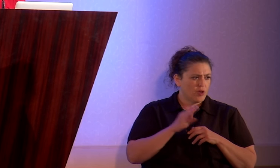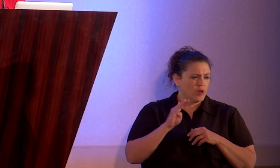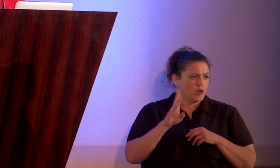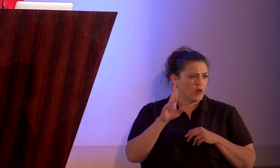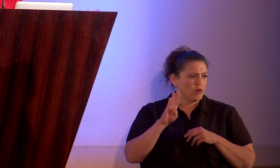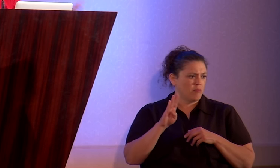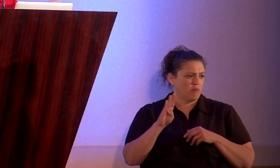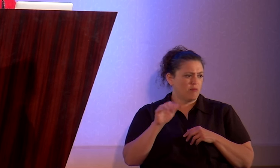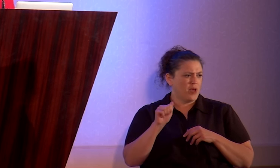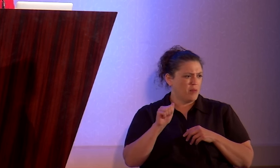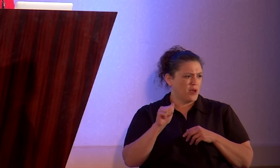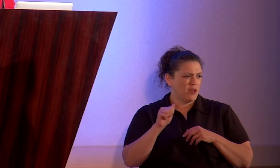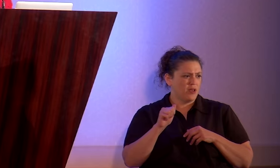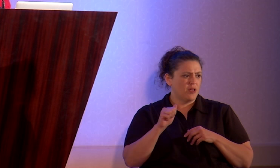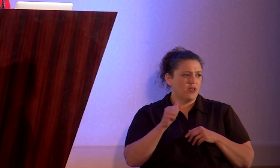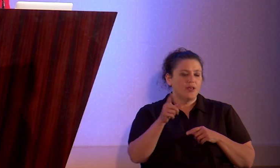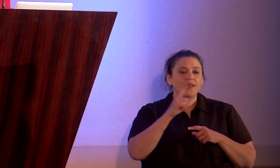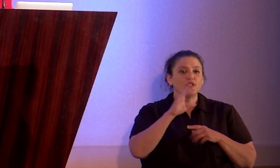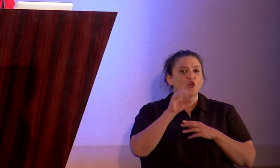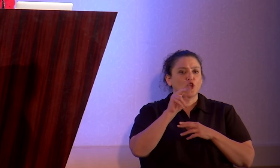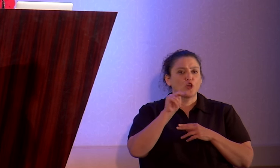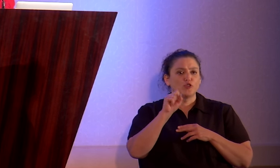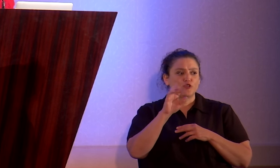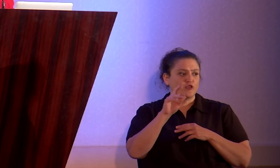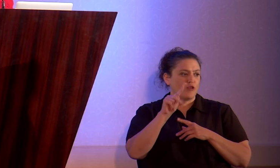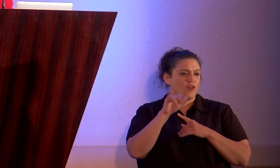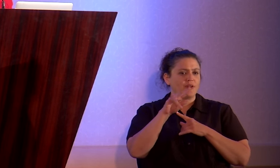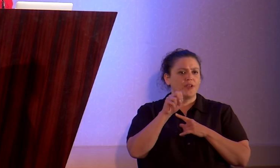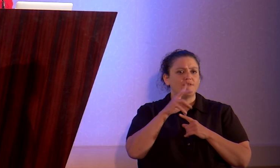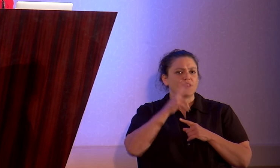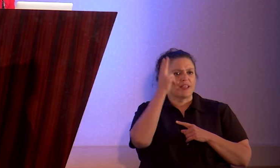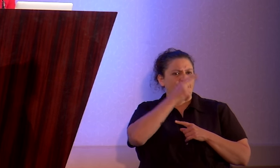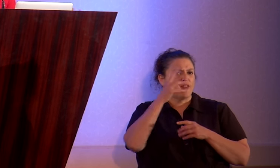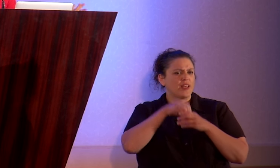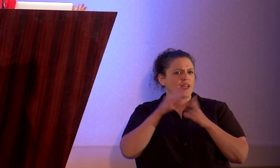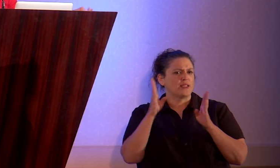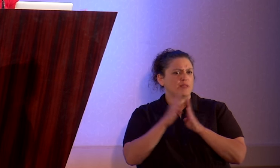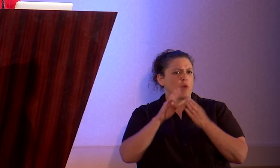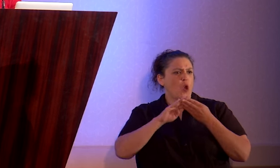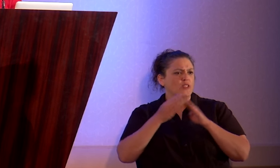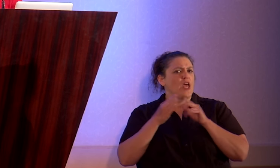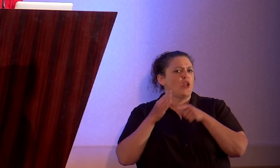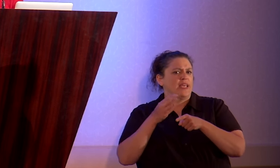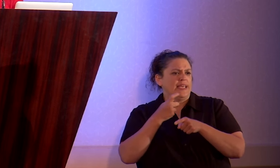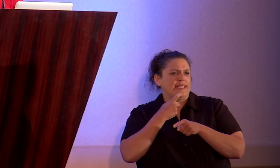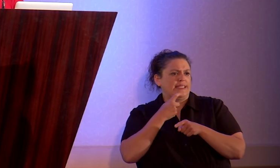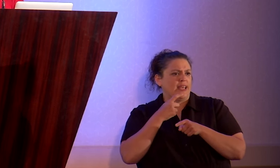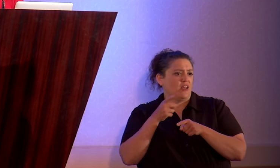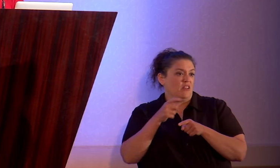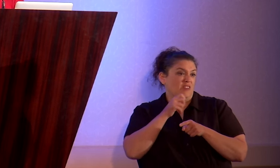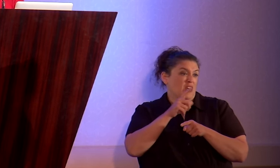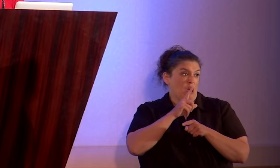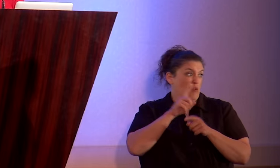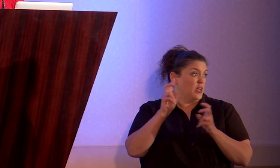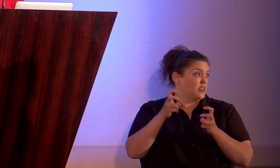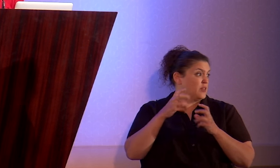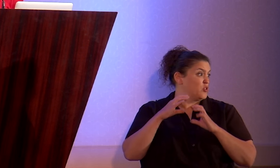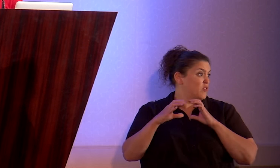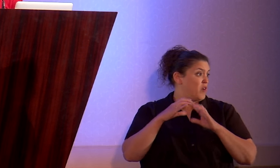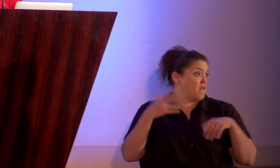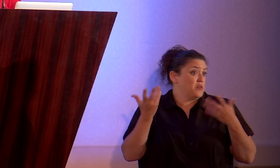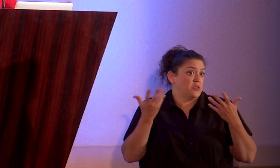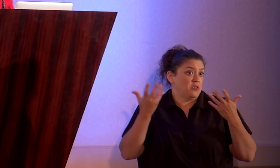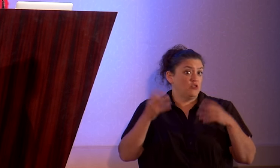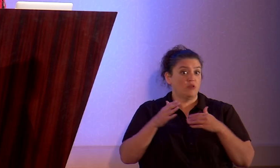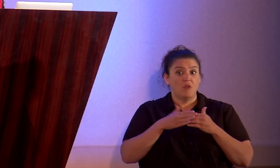Bubba707, who lives in a conservative, mostly Catholic small town in Wisconsin, says it's just not a real subject of conversation. The closest